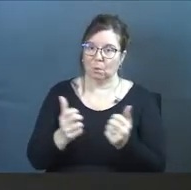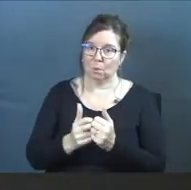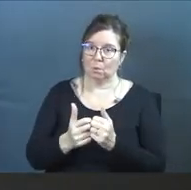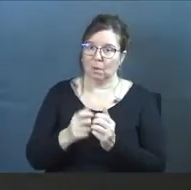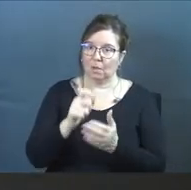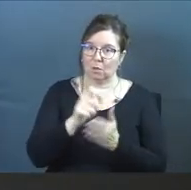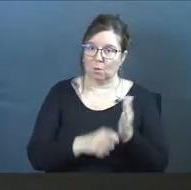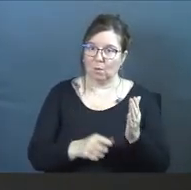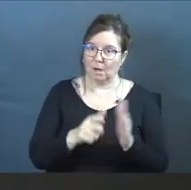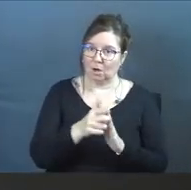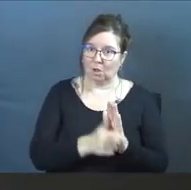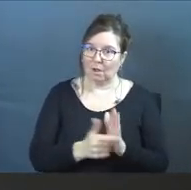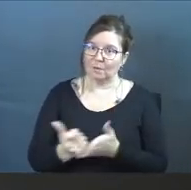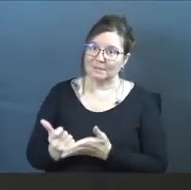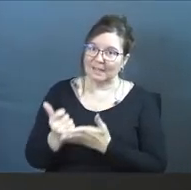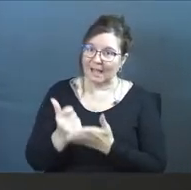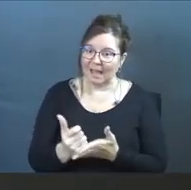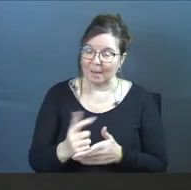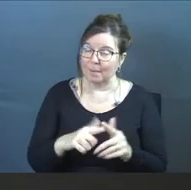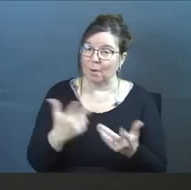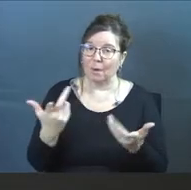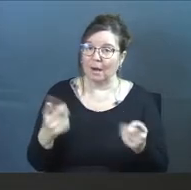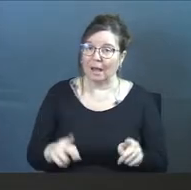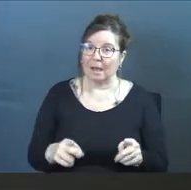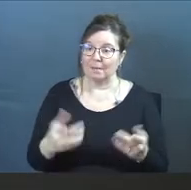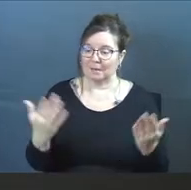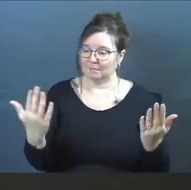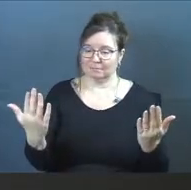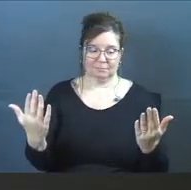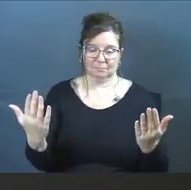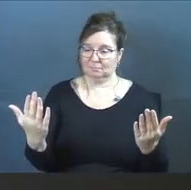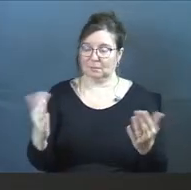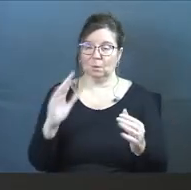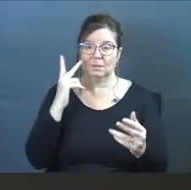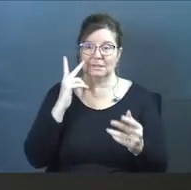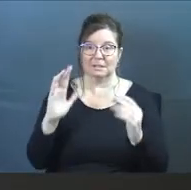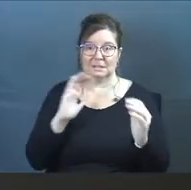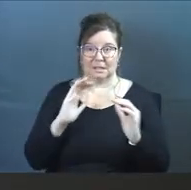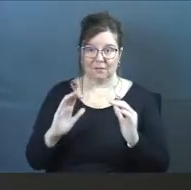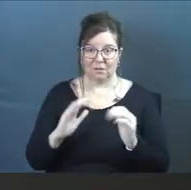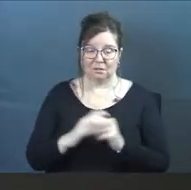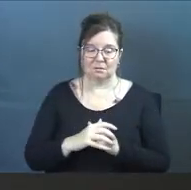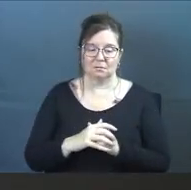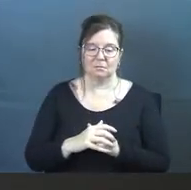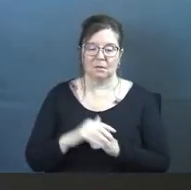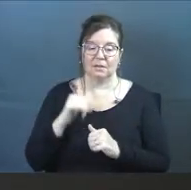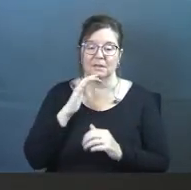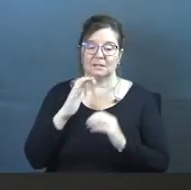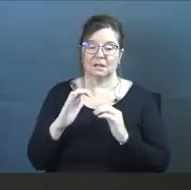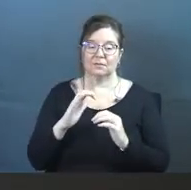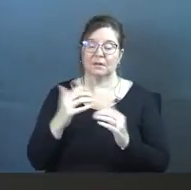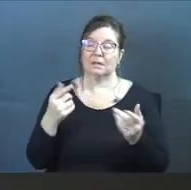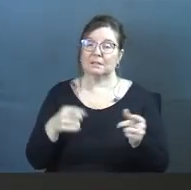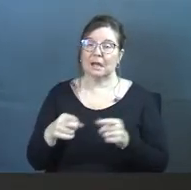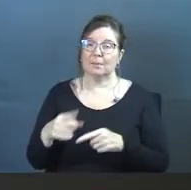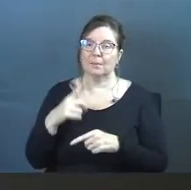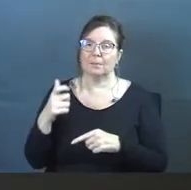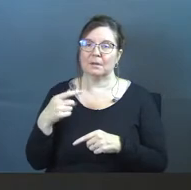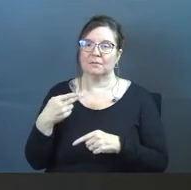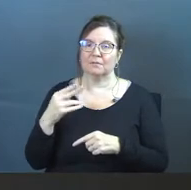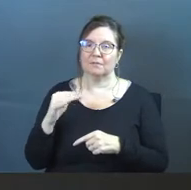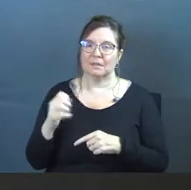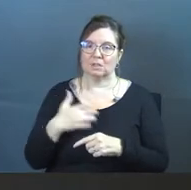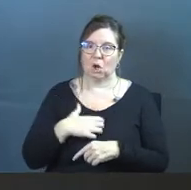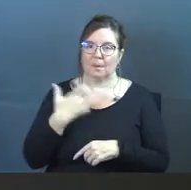the written law. But what has happened here as we're seeing this conversation, which first off, this conversation is happening because the